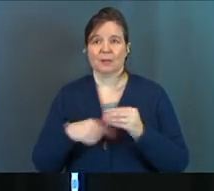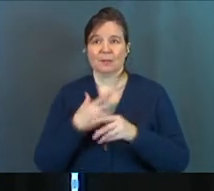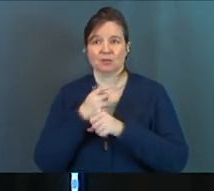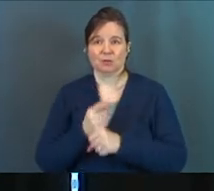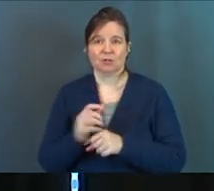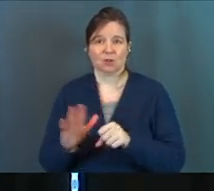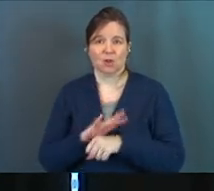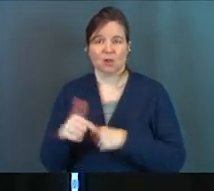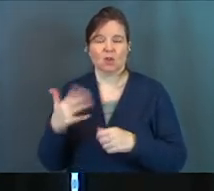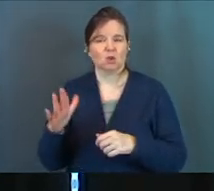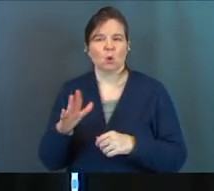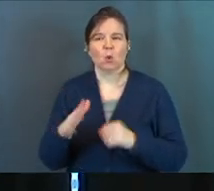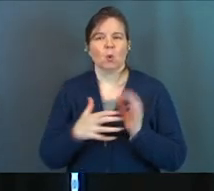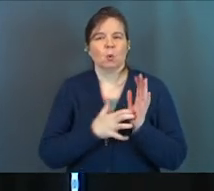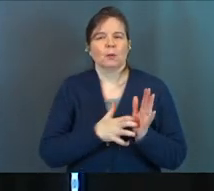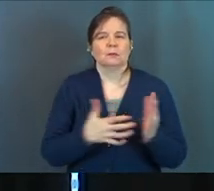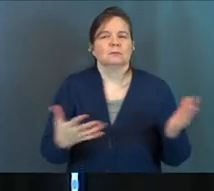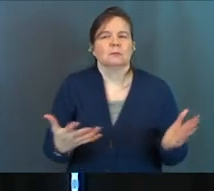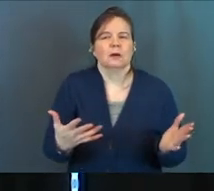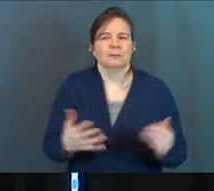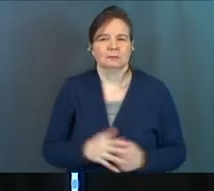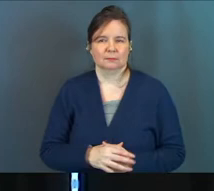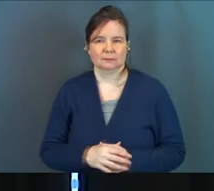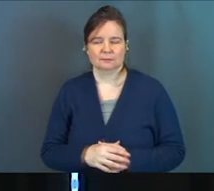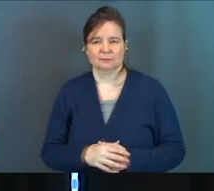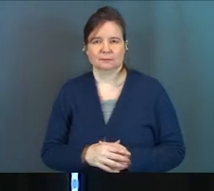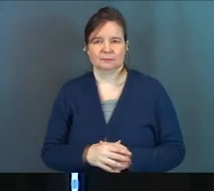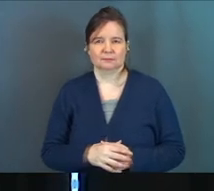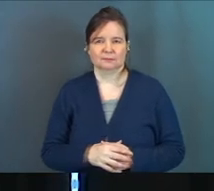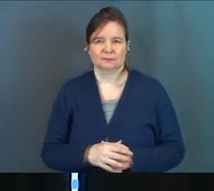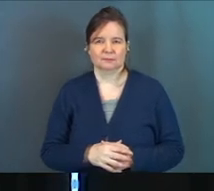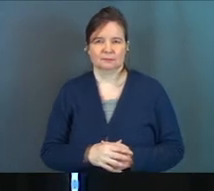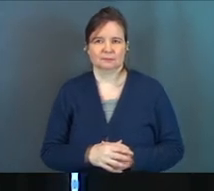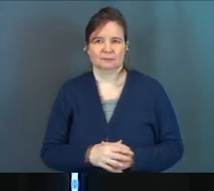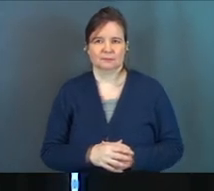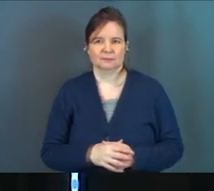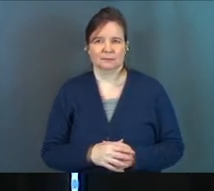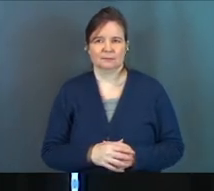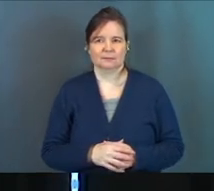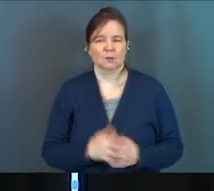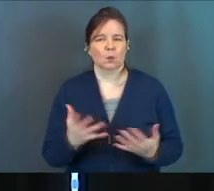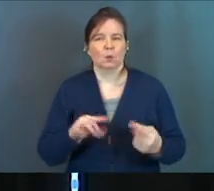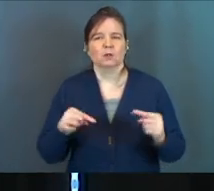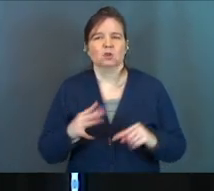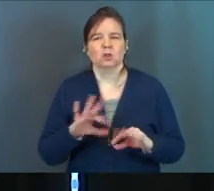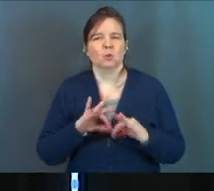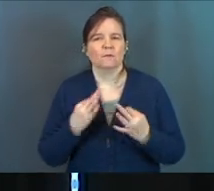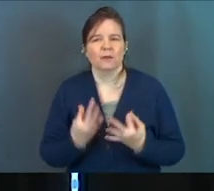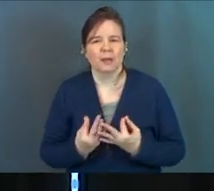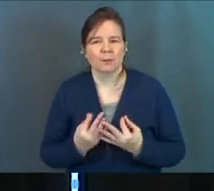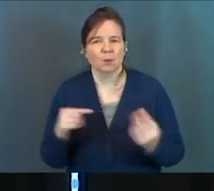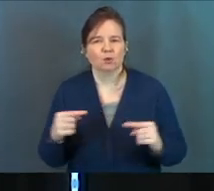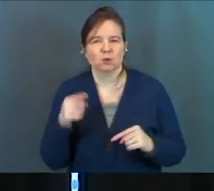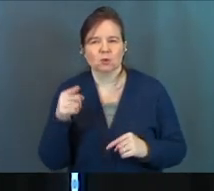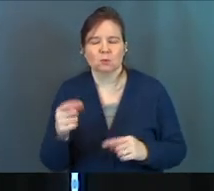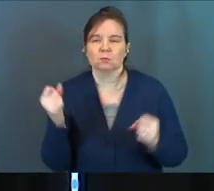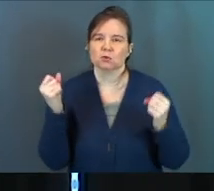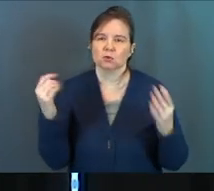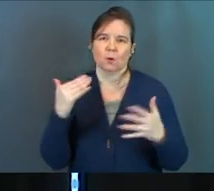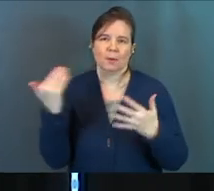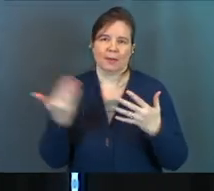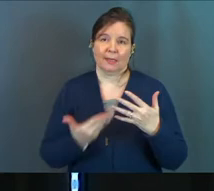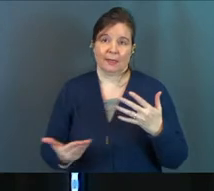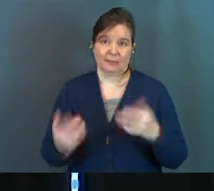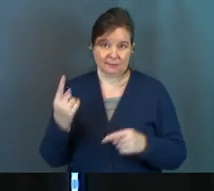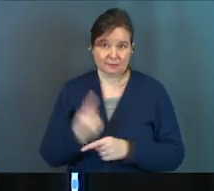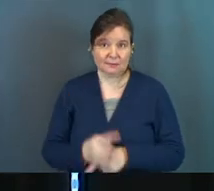trust all along. What's your kryptonite? What's hurting you? What's hurting your family? There's so many things,